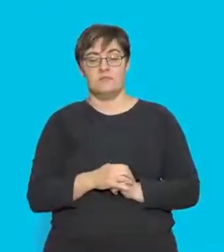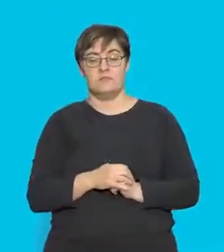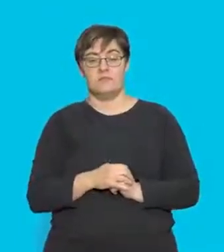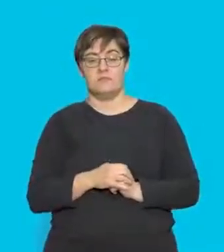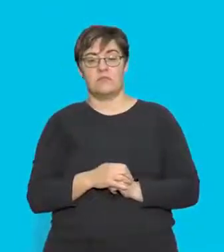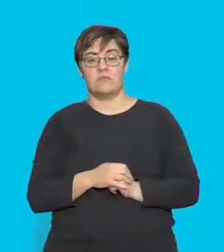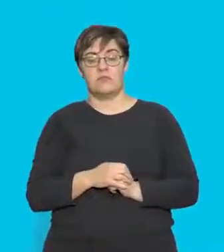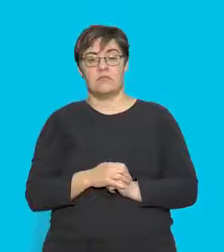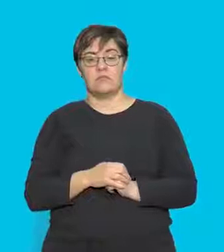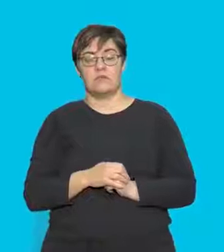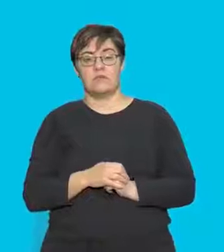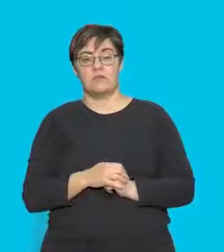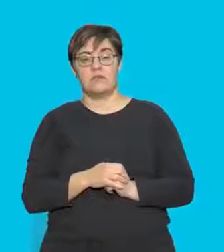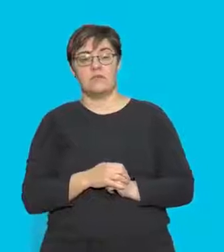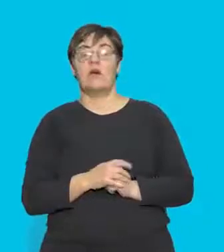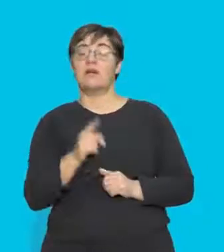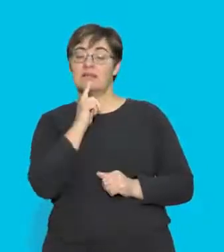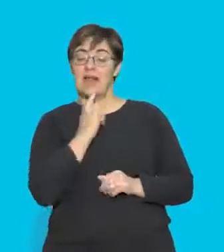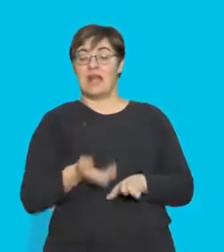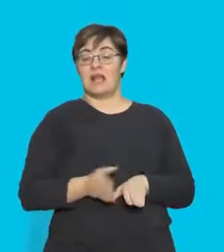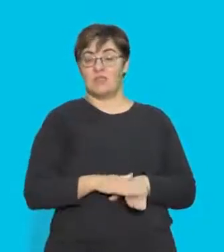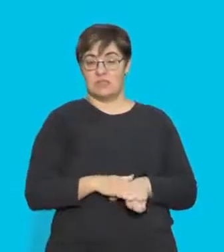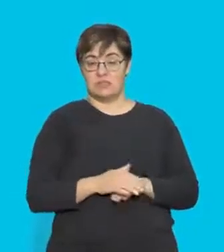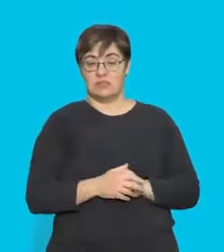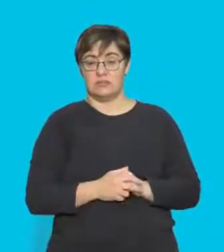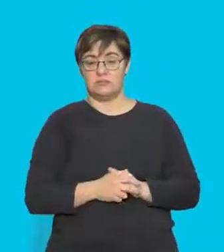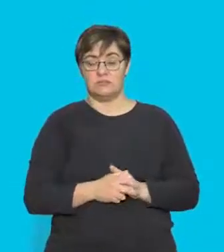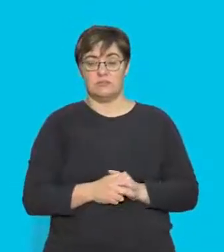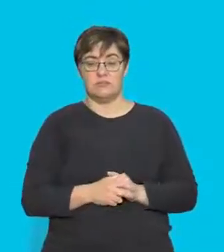bottom, and I'm saying, in this case, the current